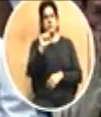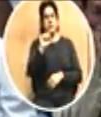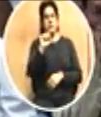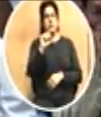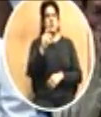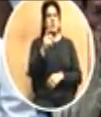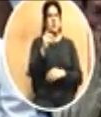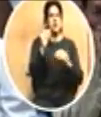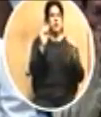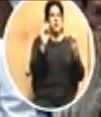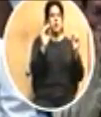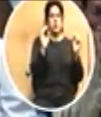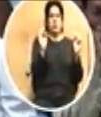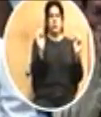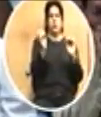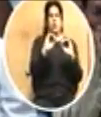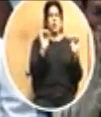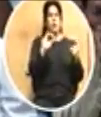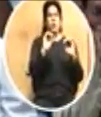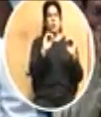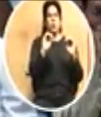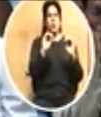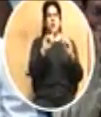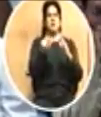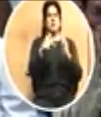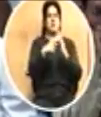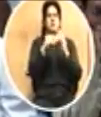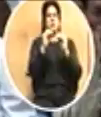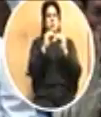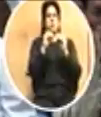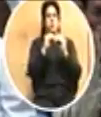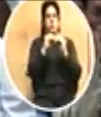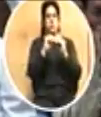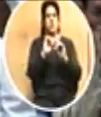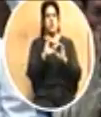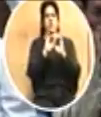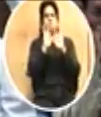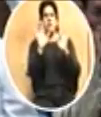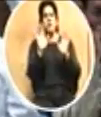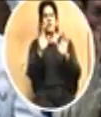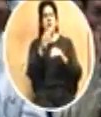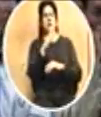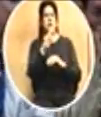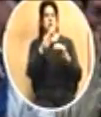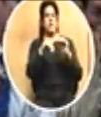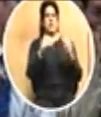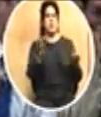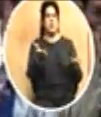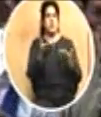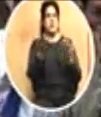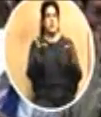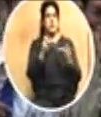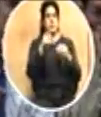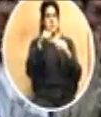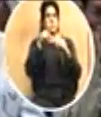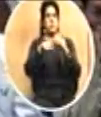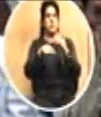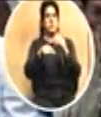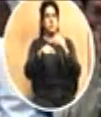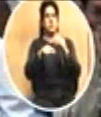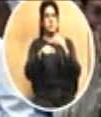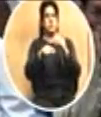Nowhere is this more evident than right here in El Paso